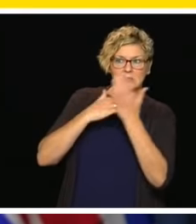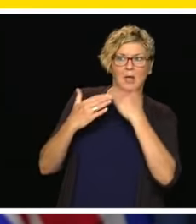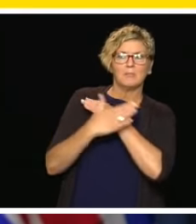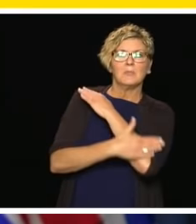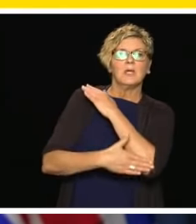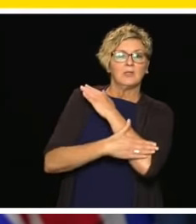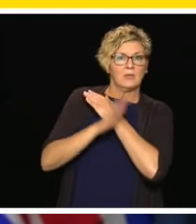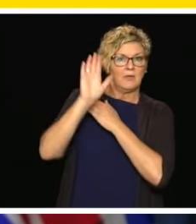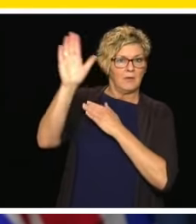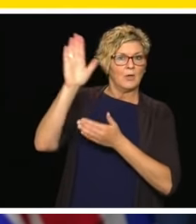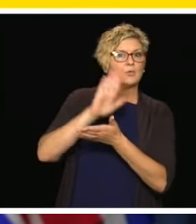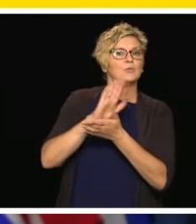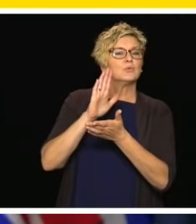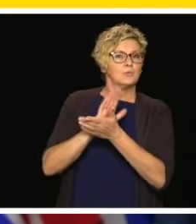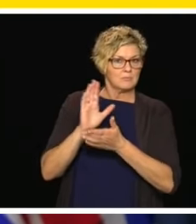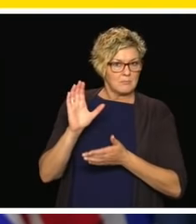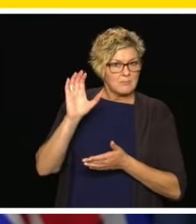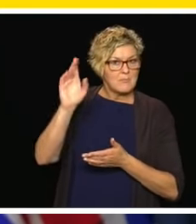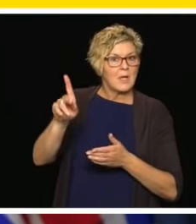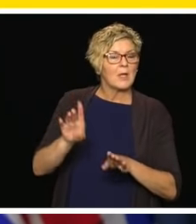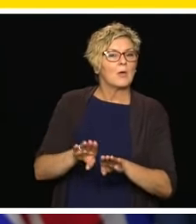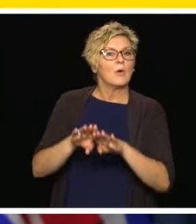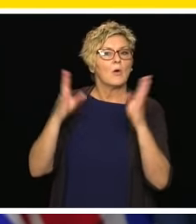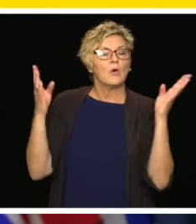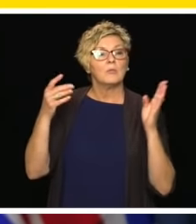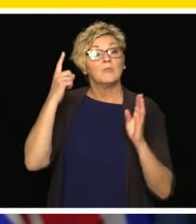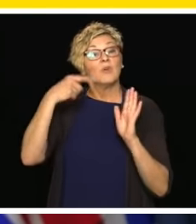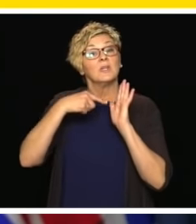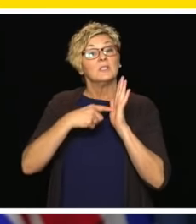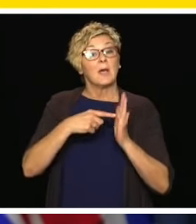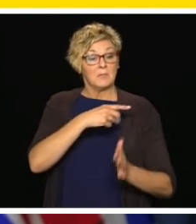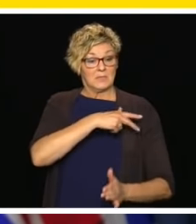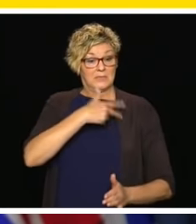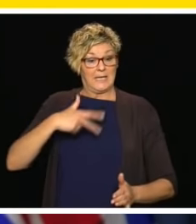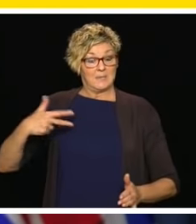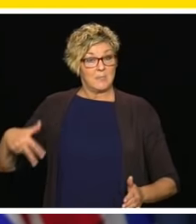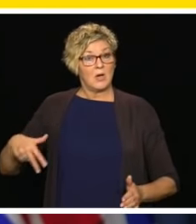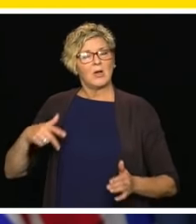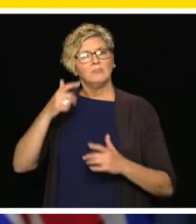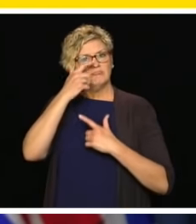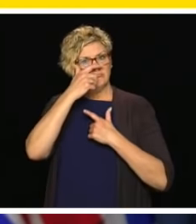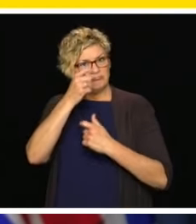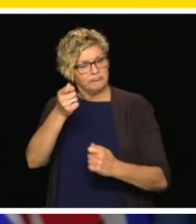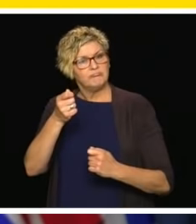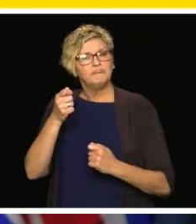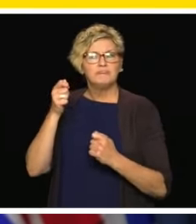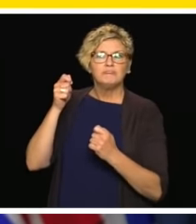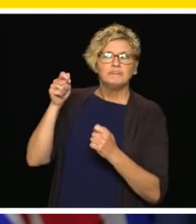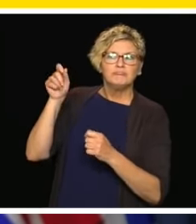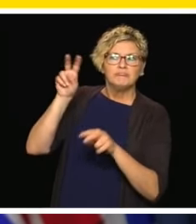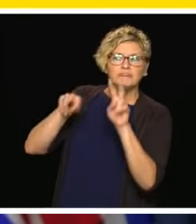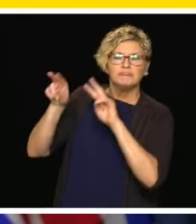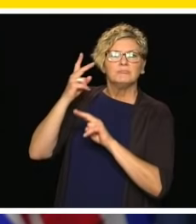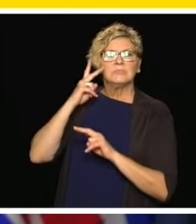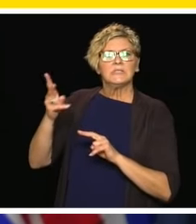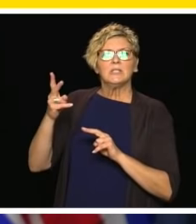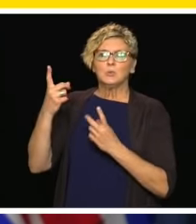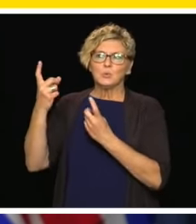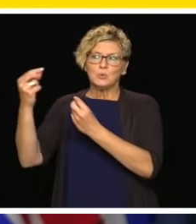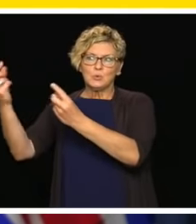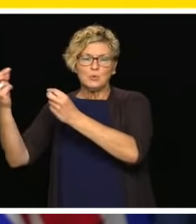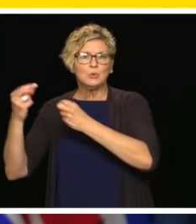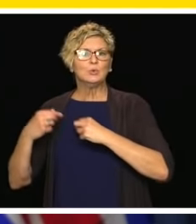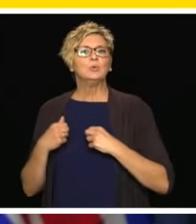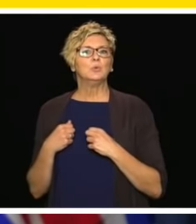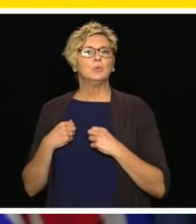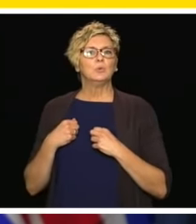up to a month. Denmark I think is one of the ones that's most interesting and there's a lot of resources online that parents can look at that gives them